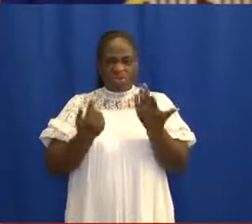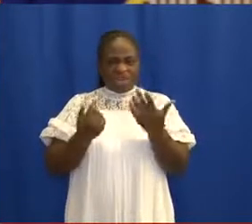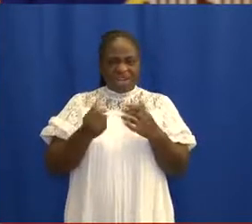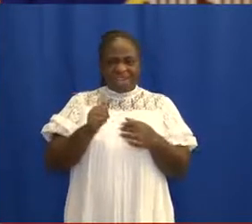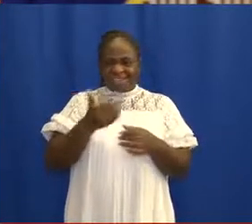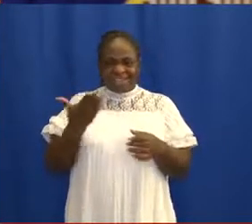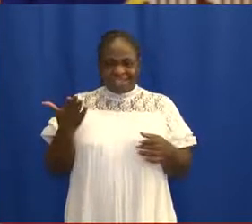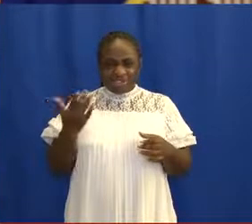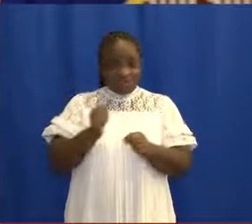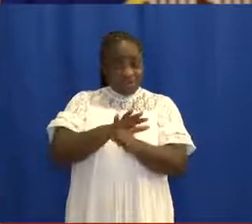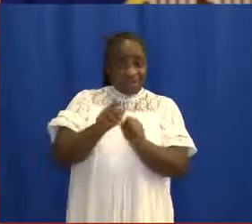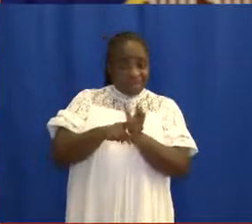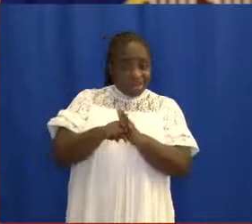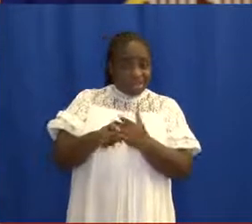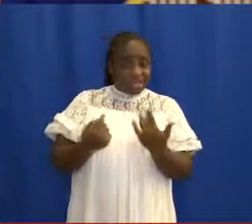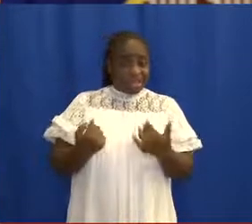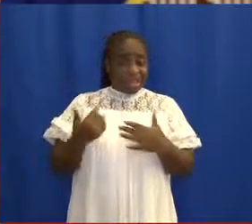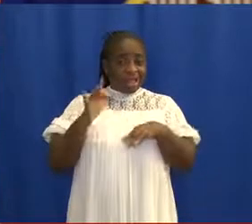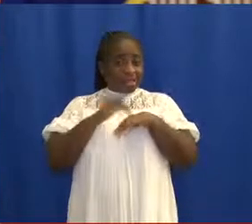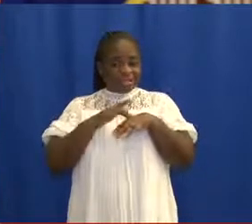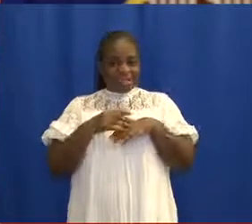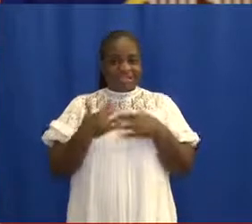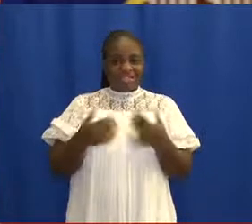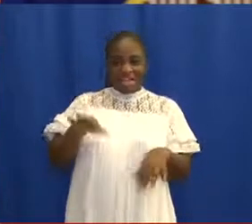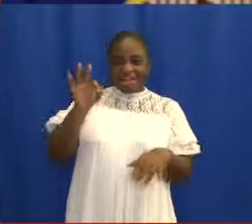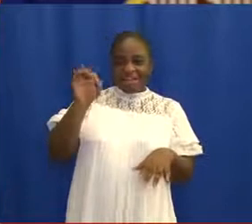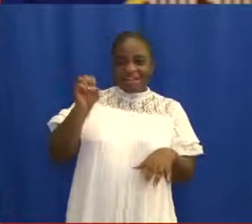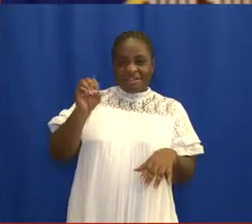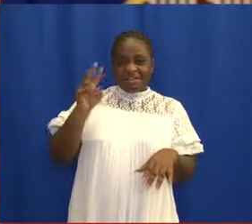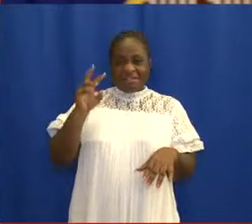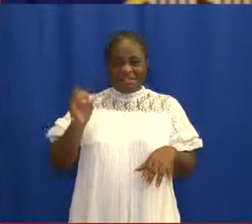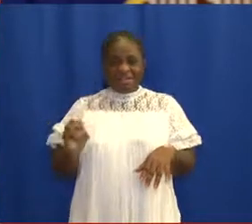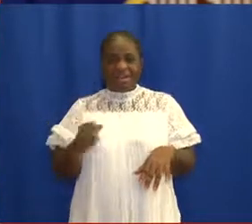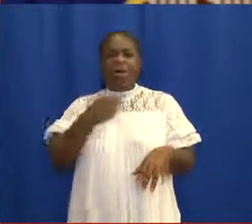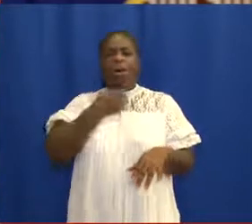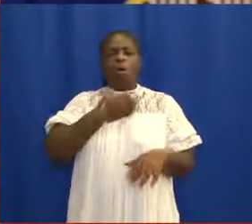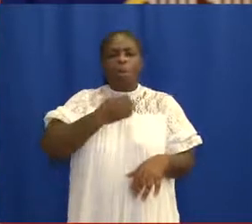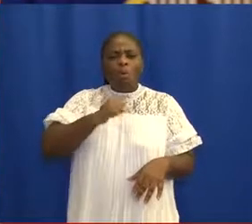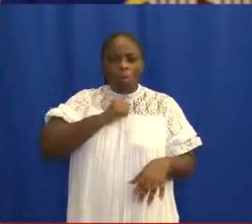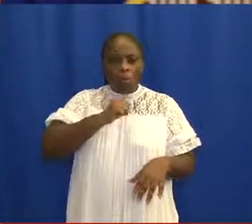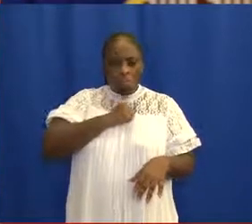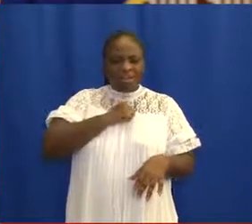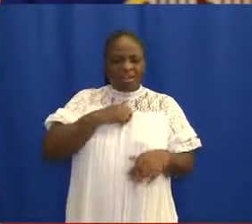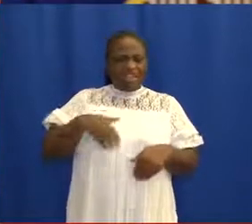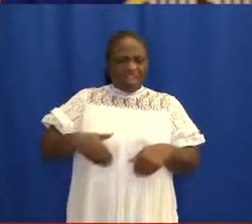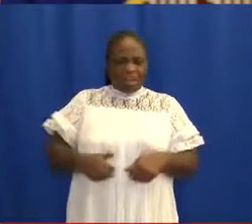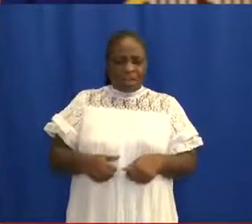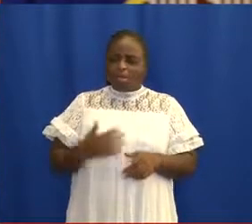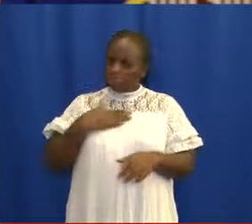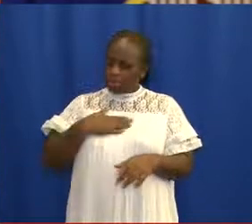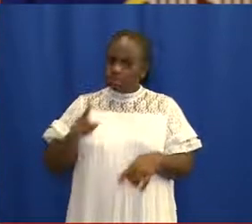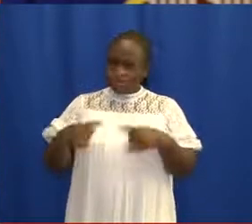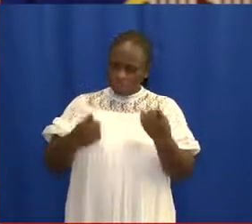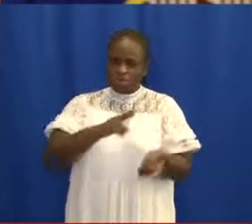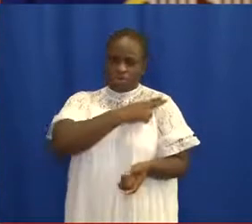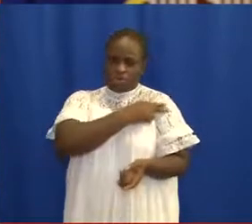most common symptoms of COVID-19, such as fever, dry cough, tiredness, please report